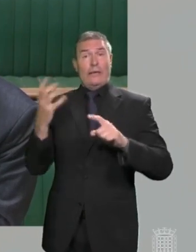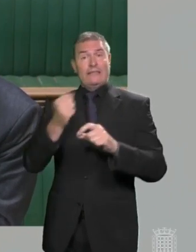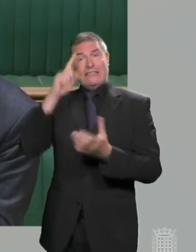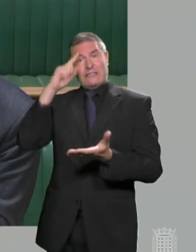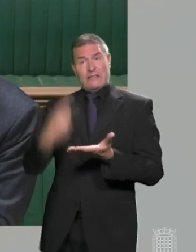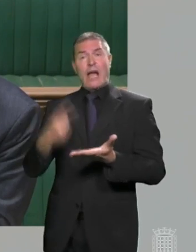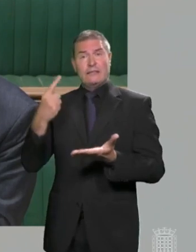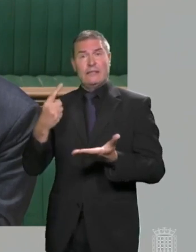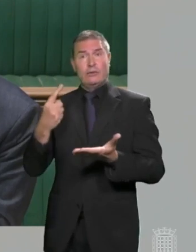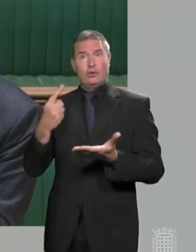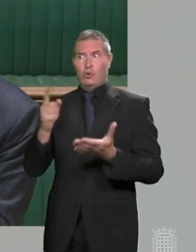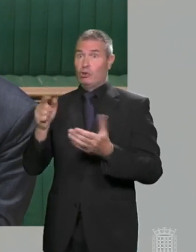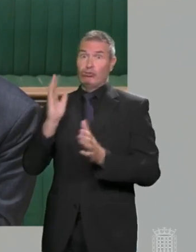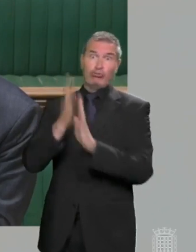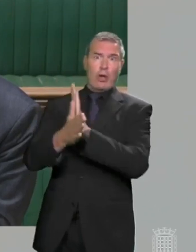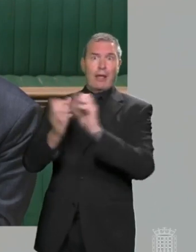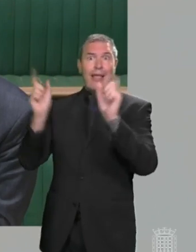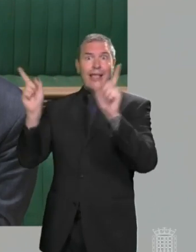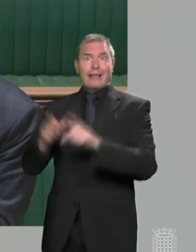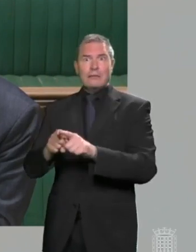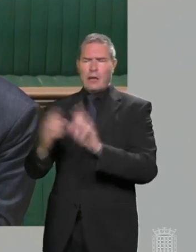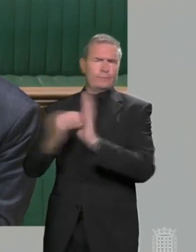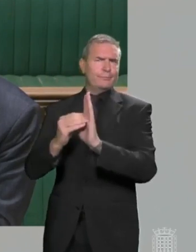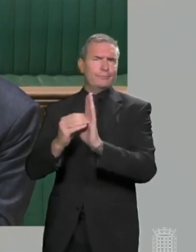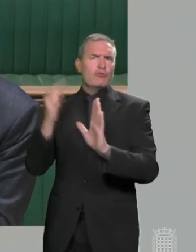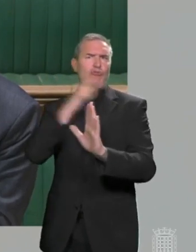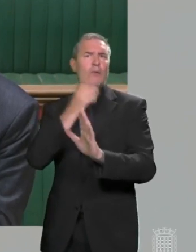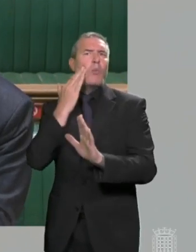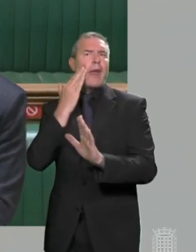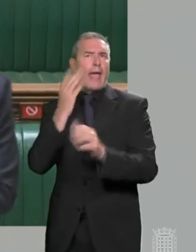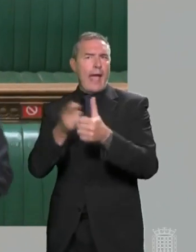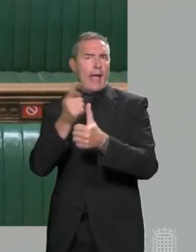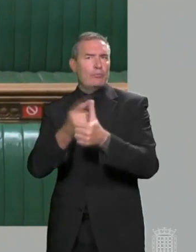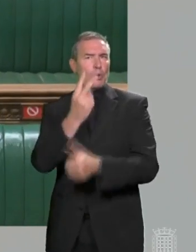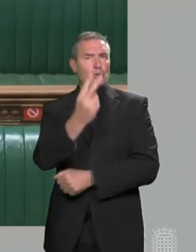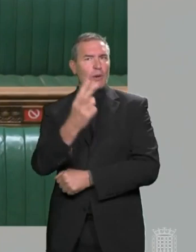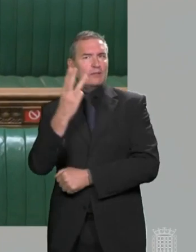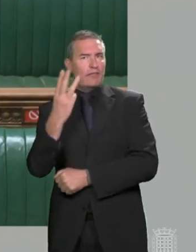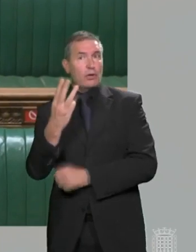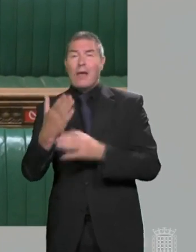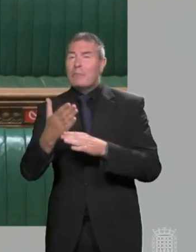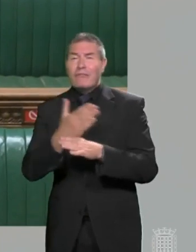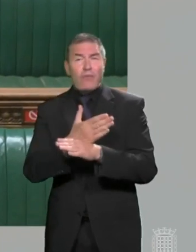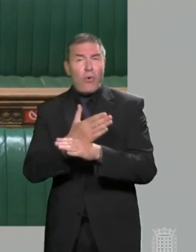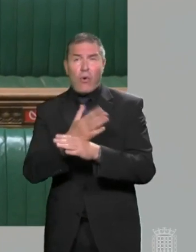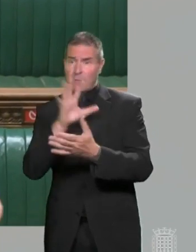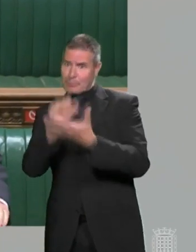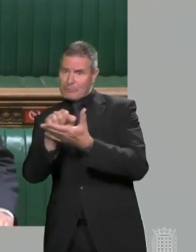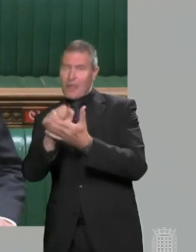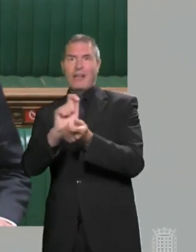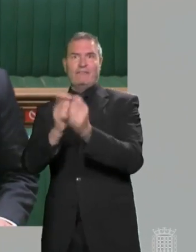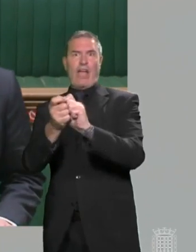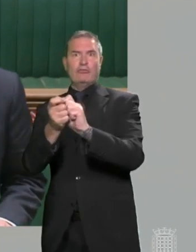steps possible to put India on the red list on April 23rd, before that variant was even